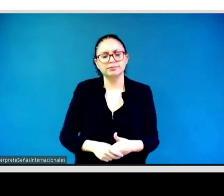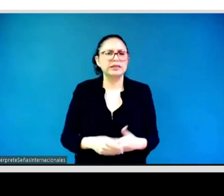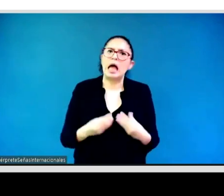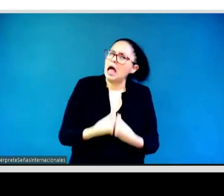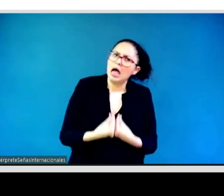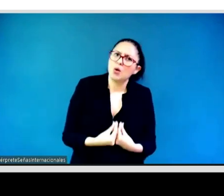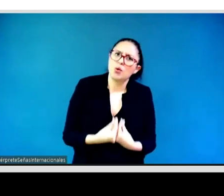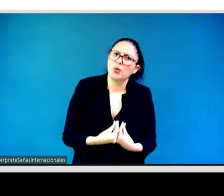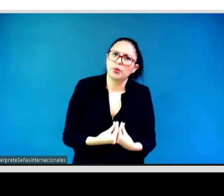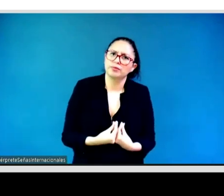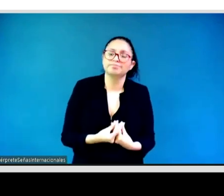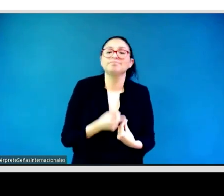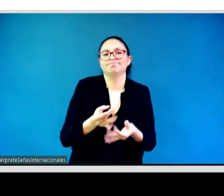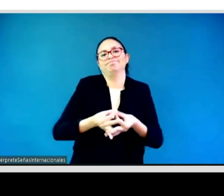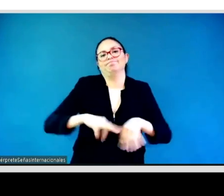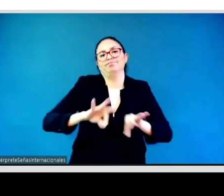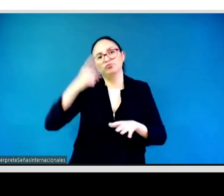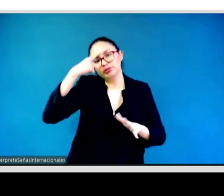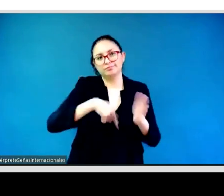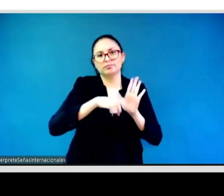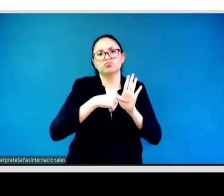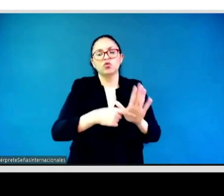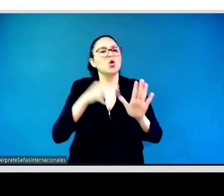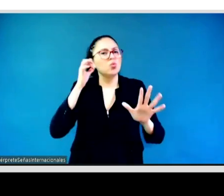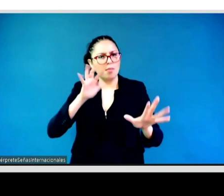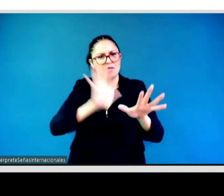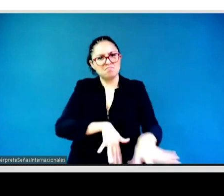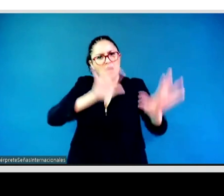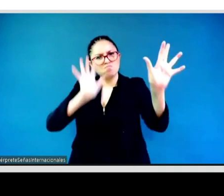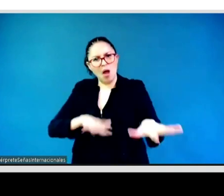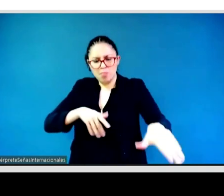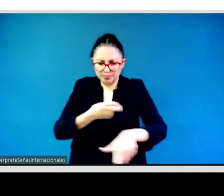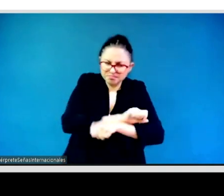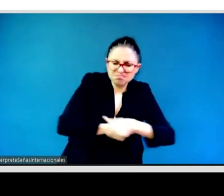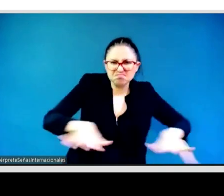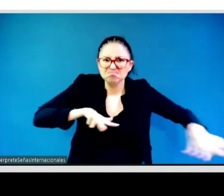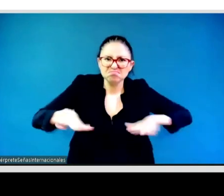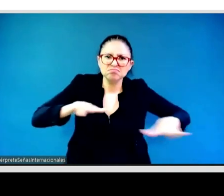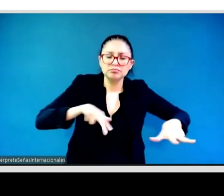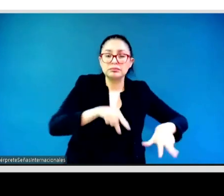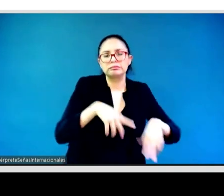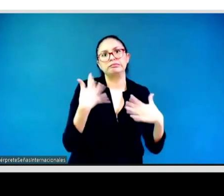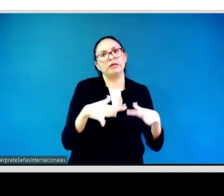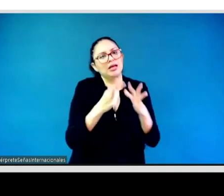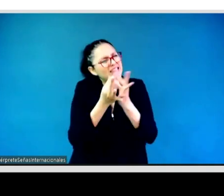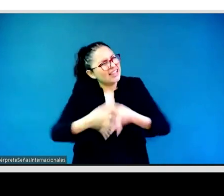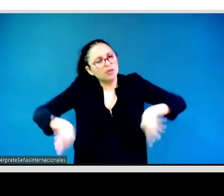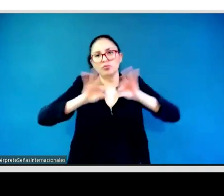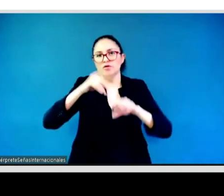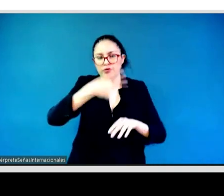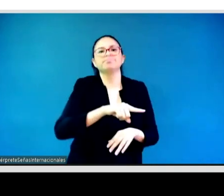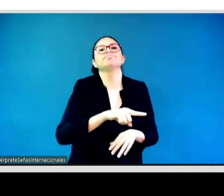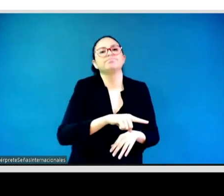movement from within. And I think it's important to mention also the Mexican feminist movement, who is incredibly